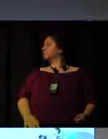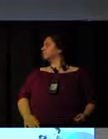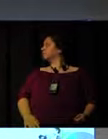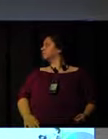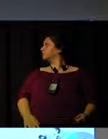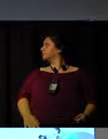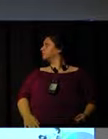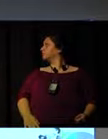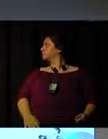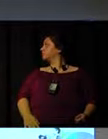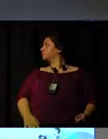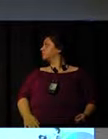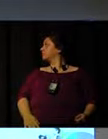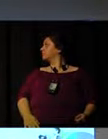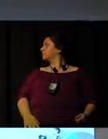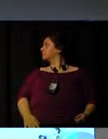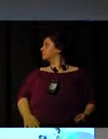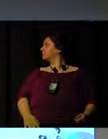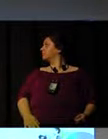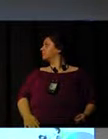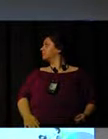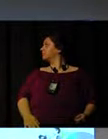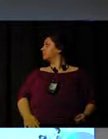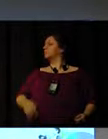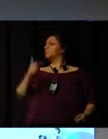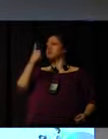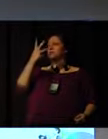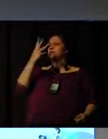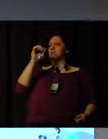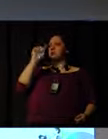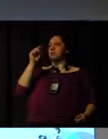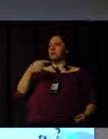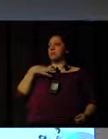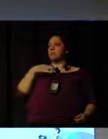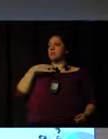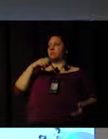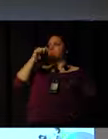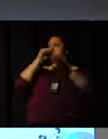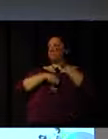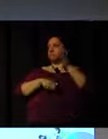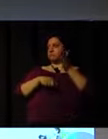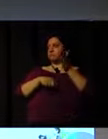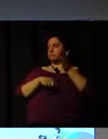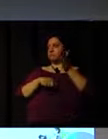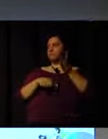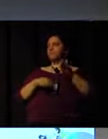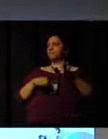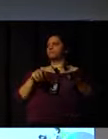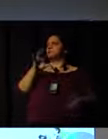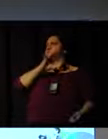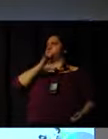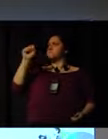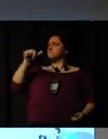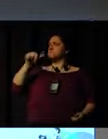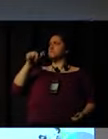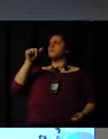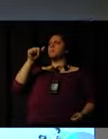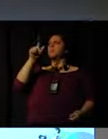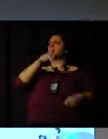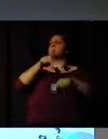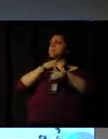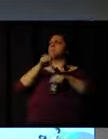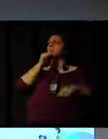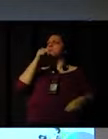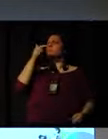Well, if I make a mistake, correct me. 130,000 volunteers, she says now. A record for a